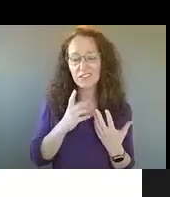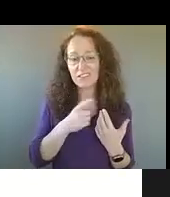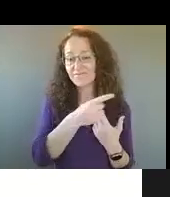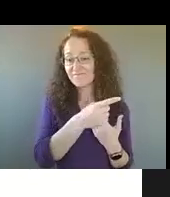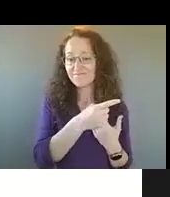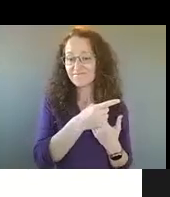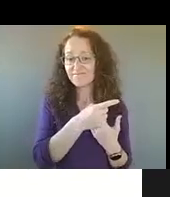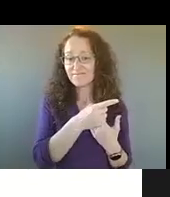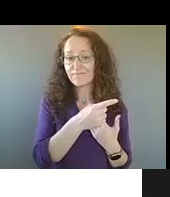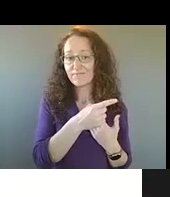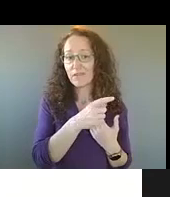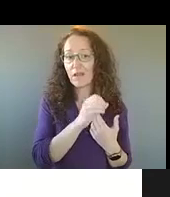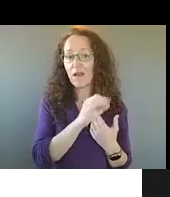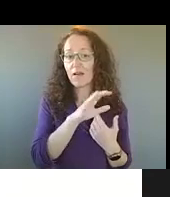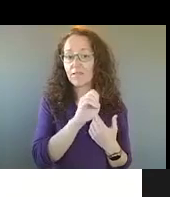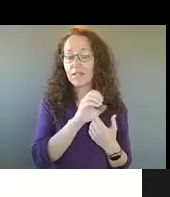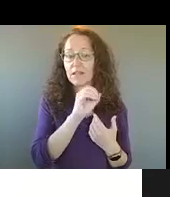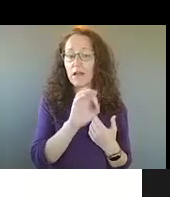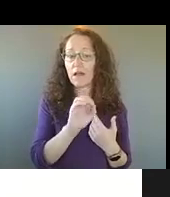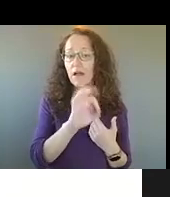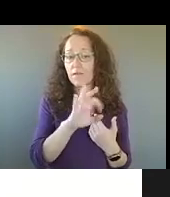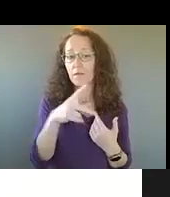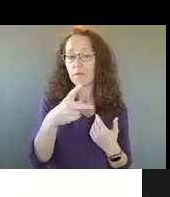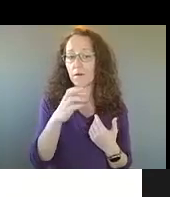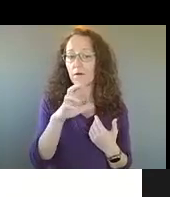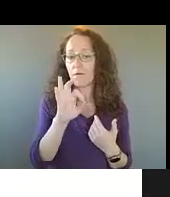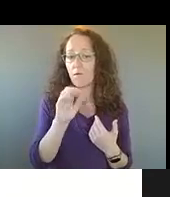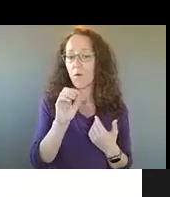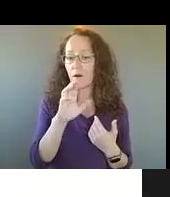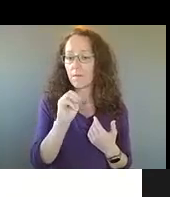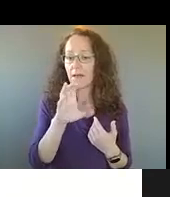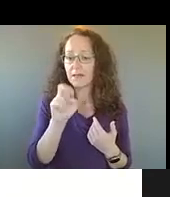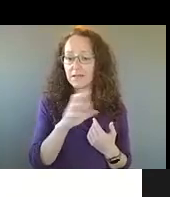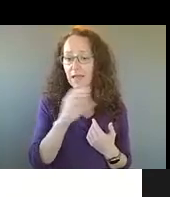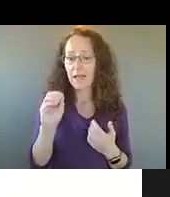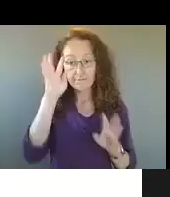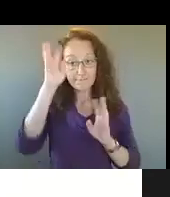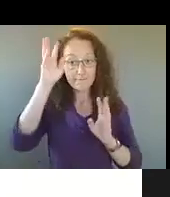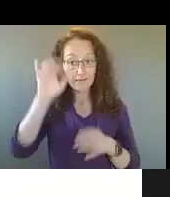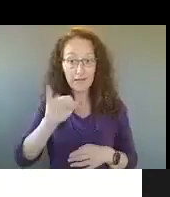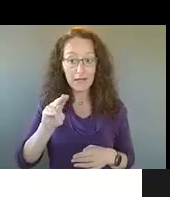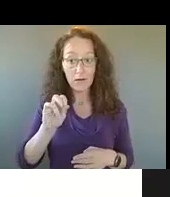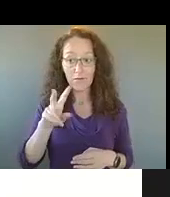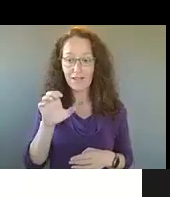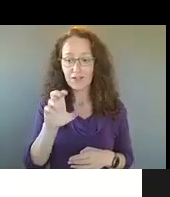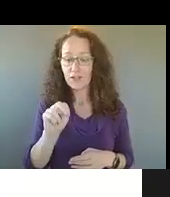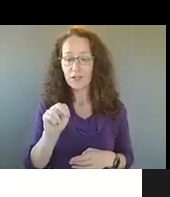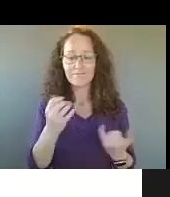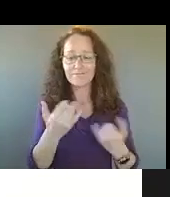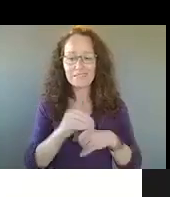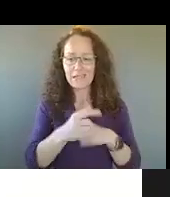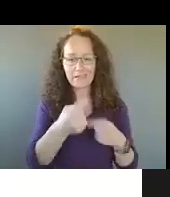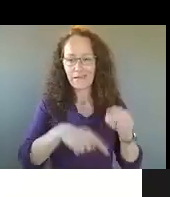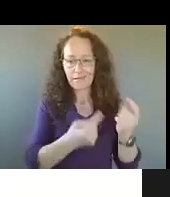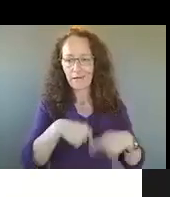our Office of Performance and Innovation this evening. They had a family emergency, and we're not